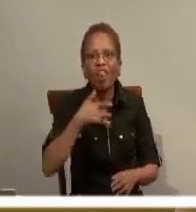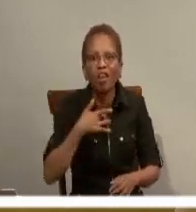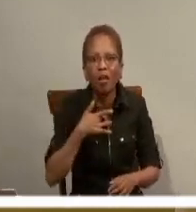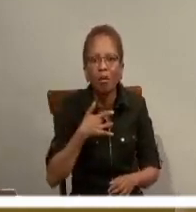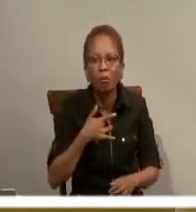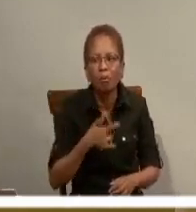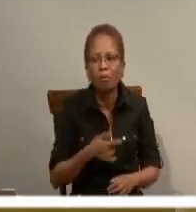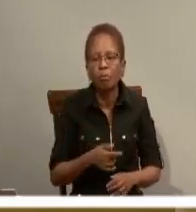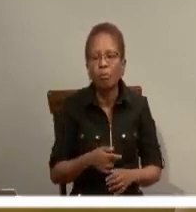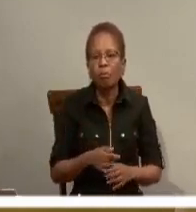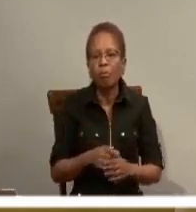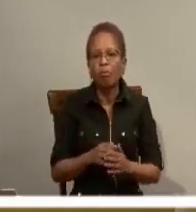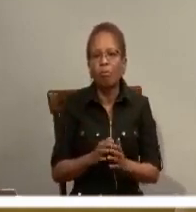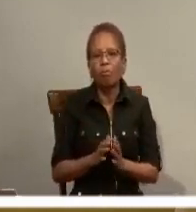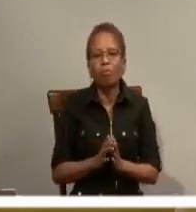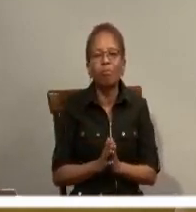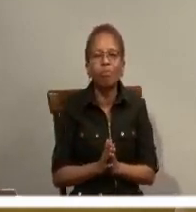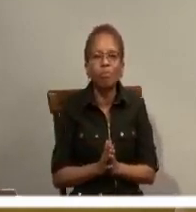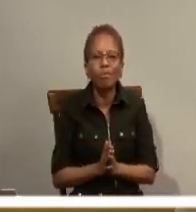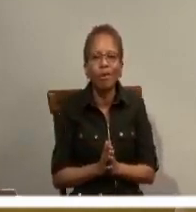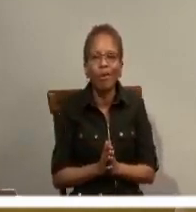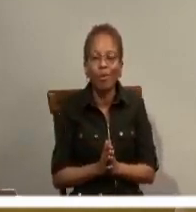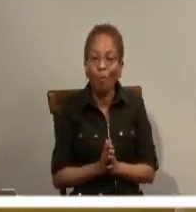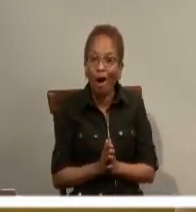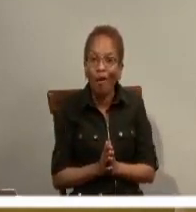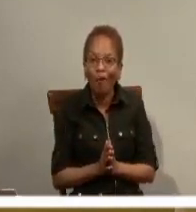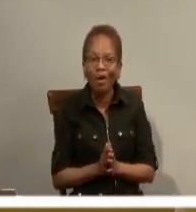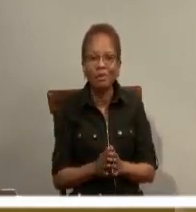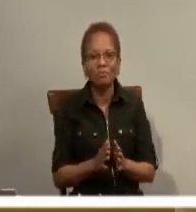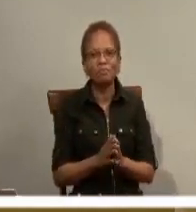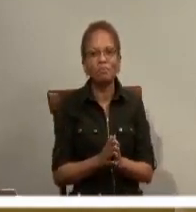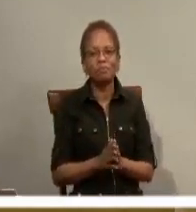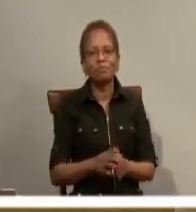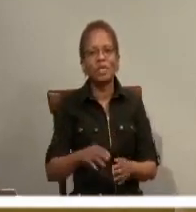it, we have to go back now to Matthew 7.